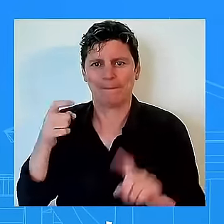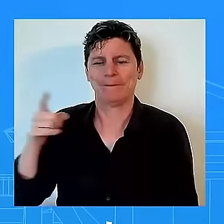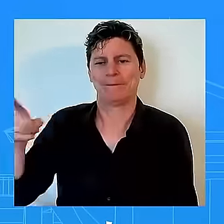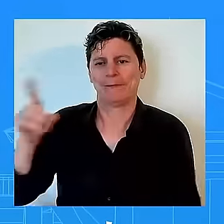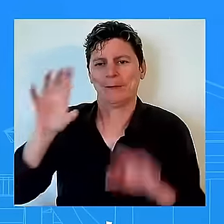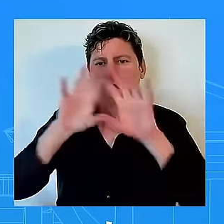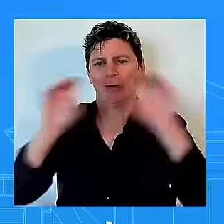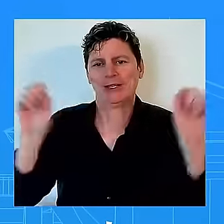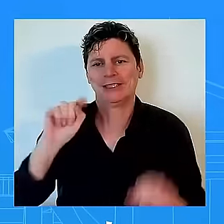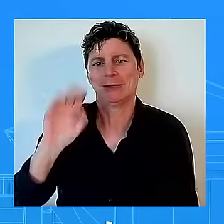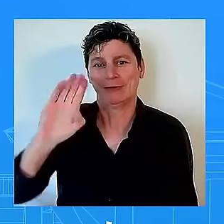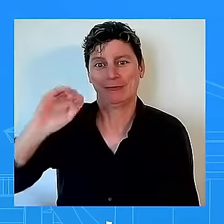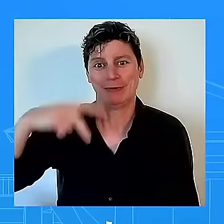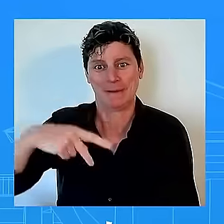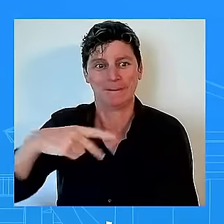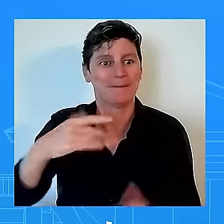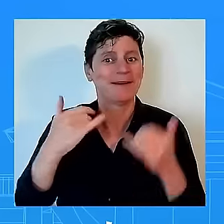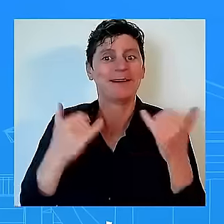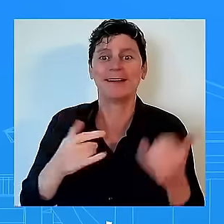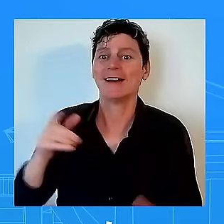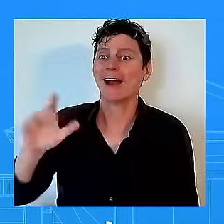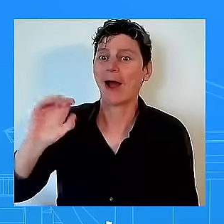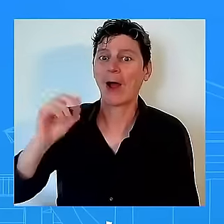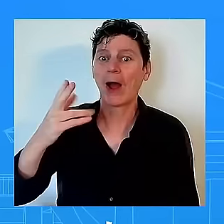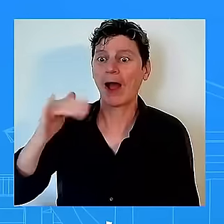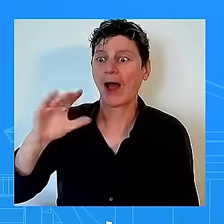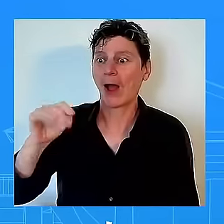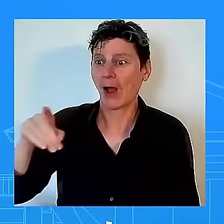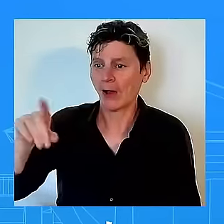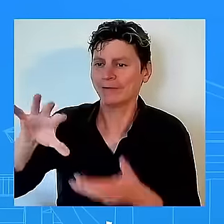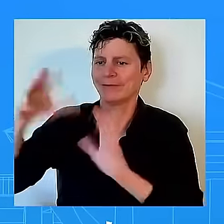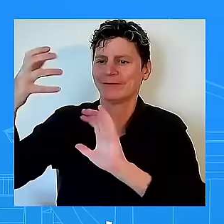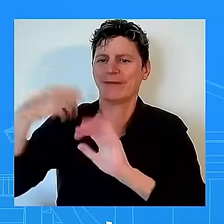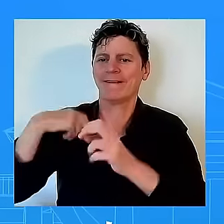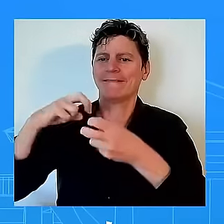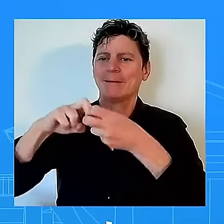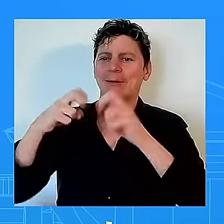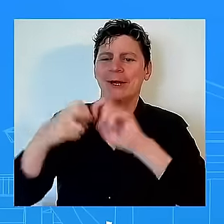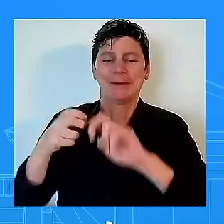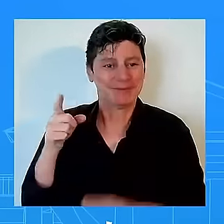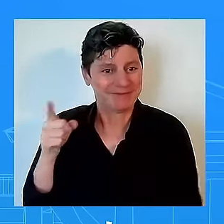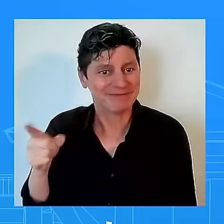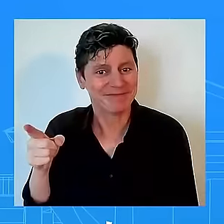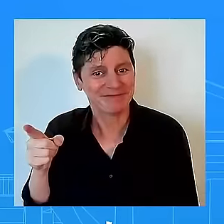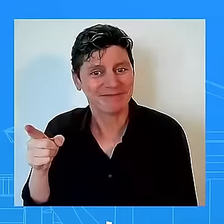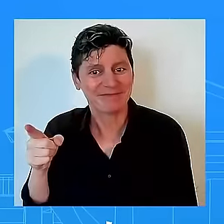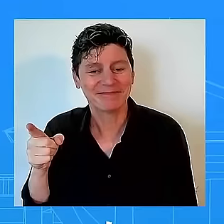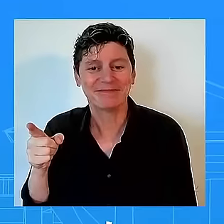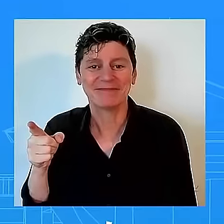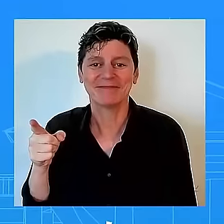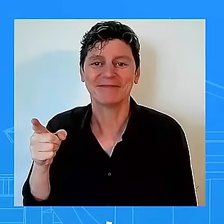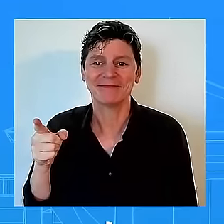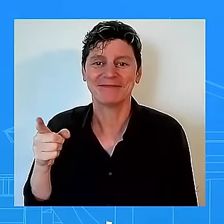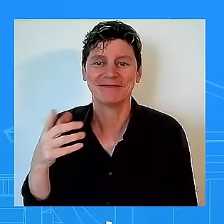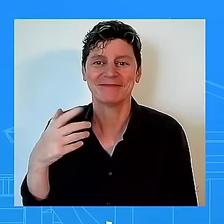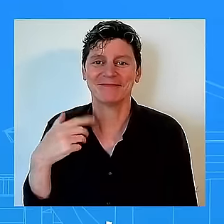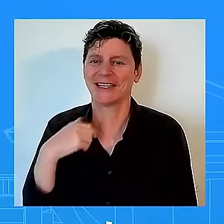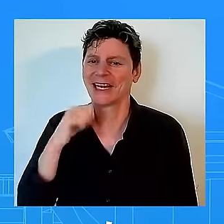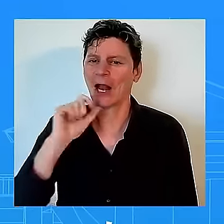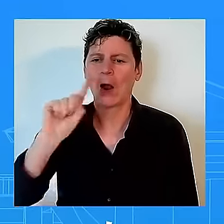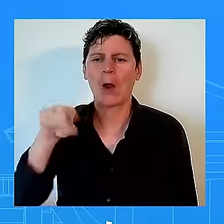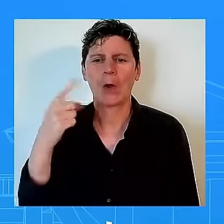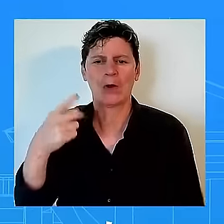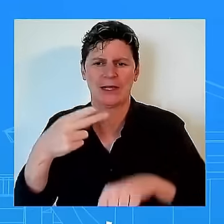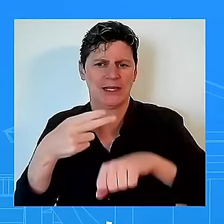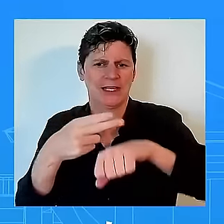it's also created a problem for not just the haitian migrants but also others um could you talk to me about this and what